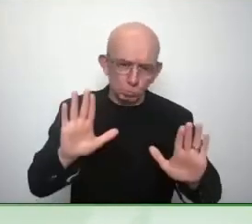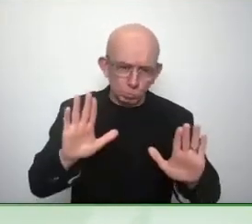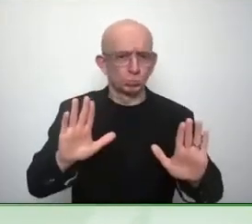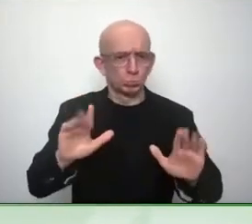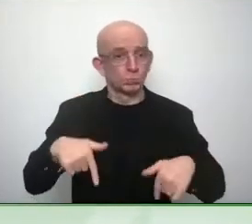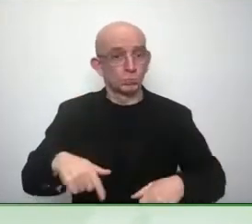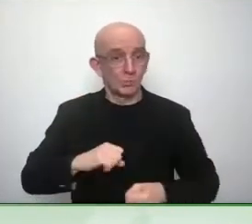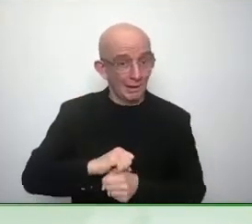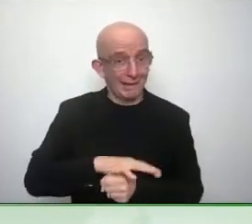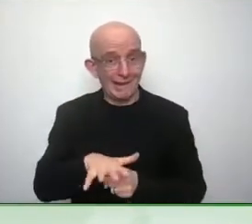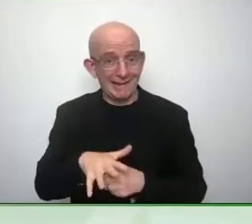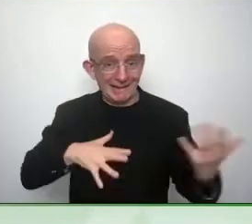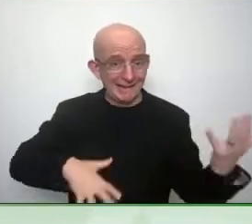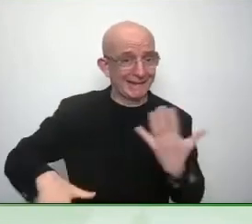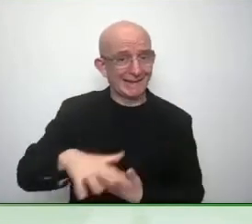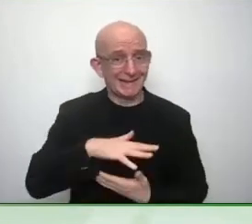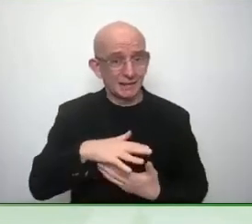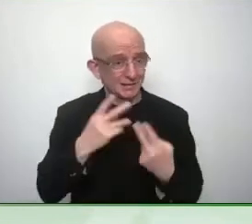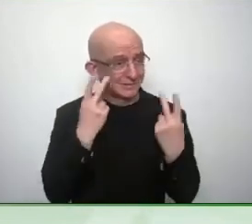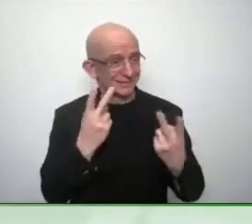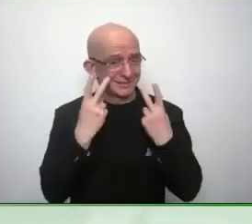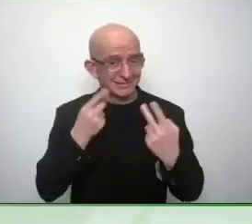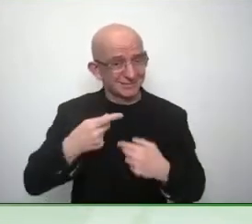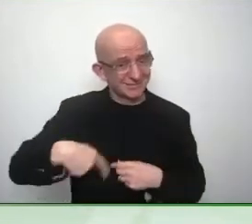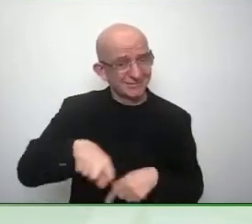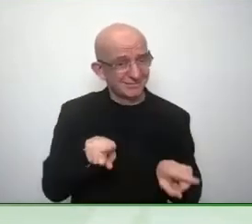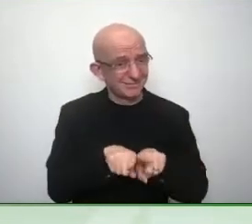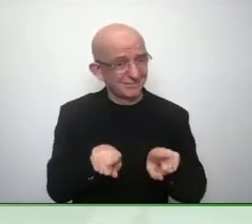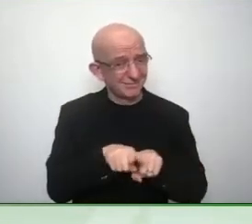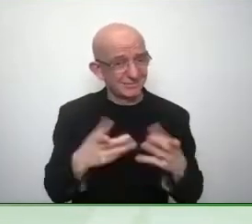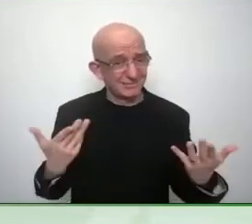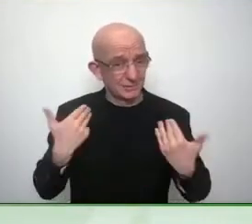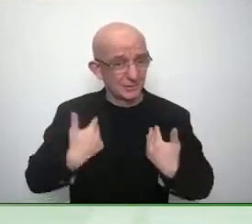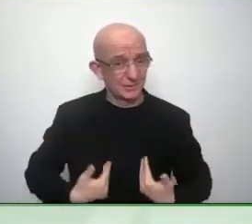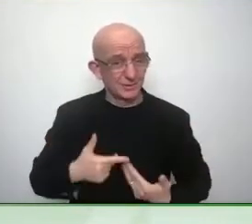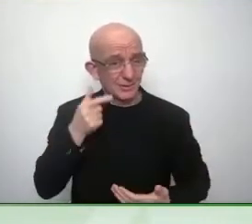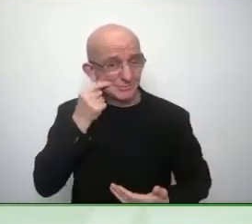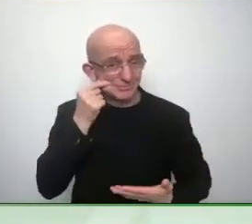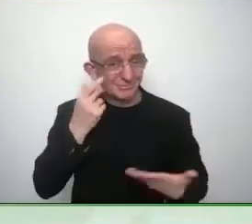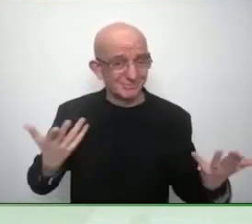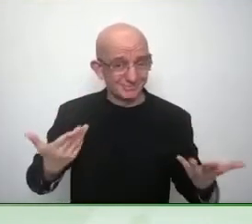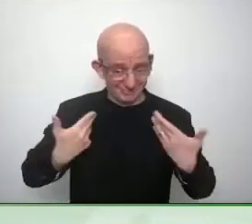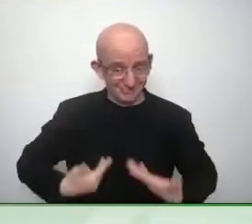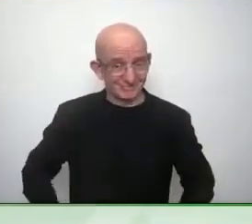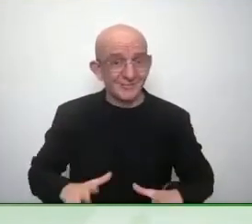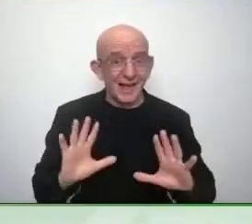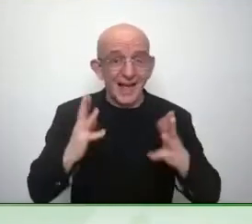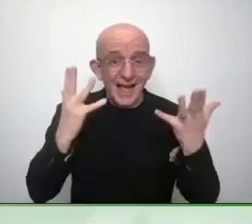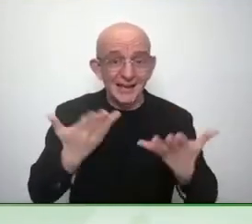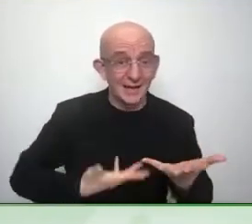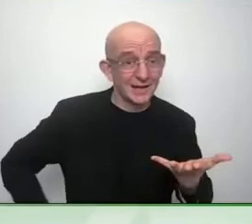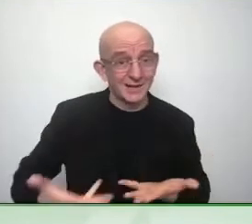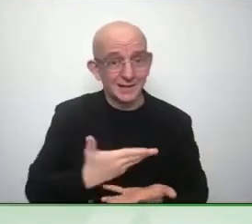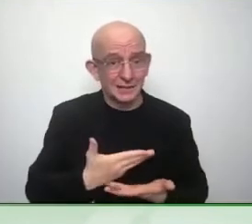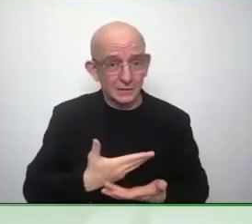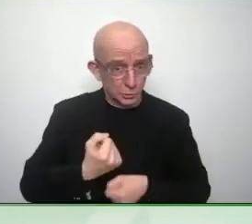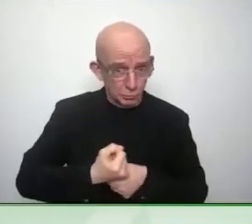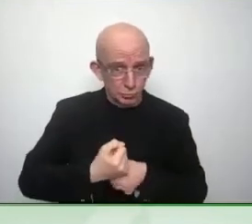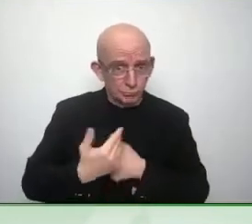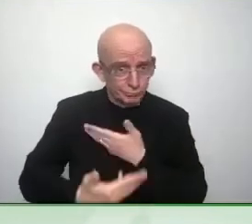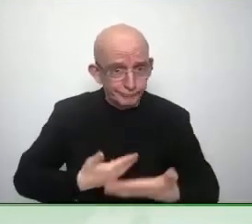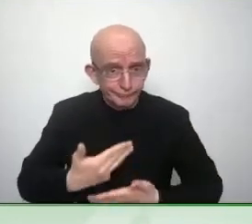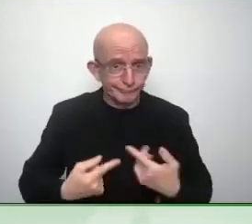legacies you know I don't need to be a CEO forever I am 63 it's I'm a CEO of Roo Global we do smart cities blah blah blah but